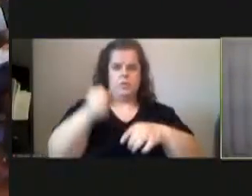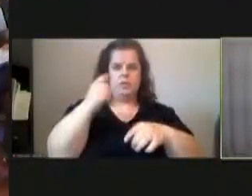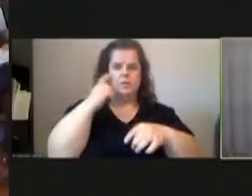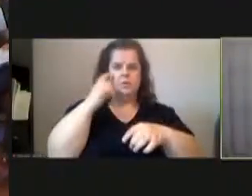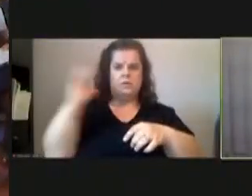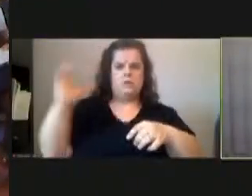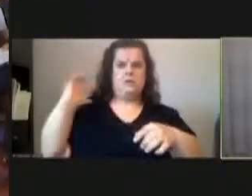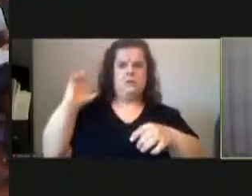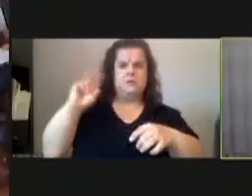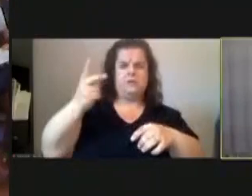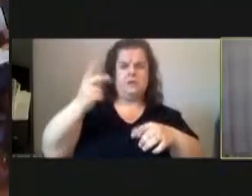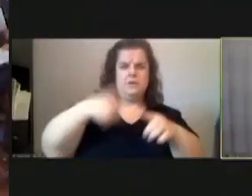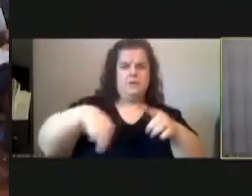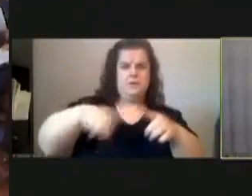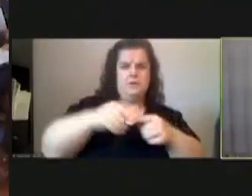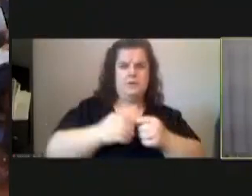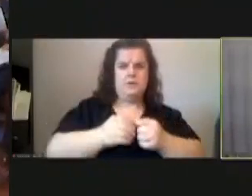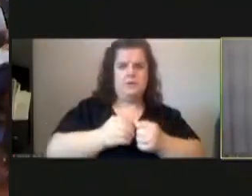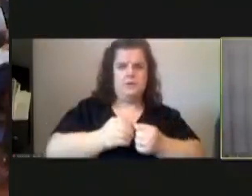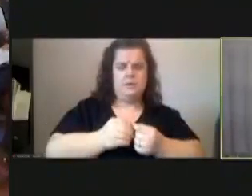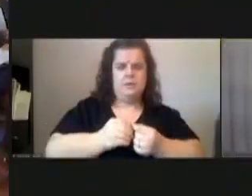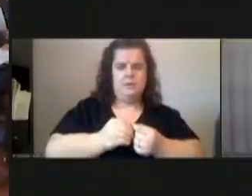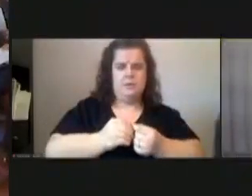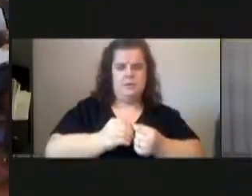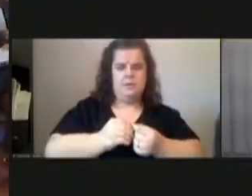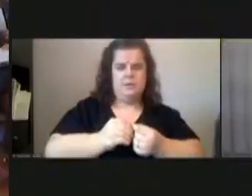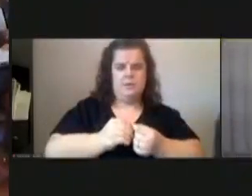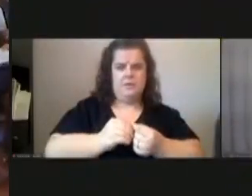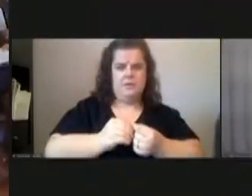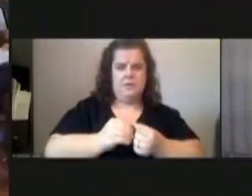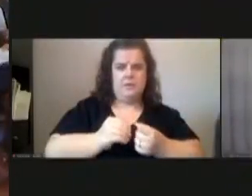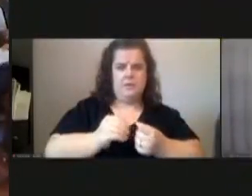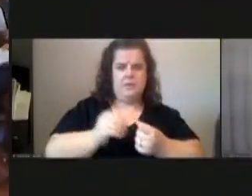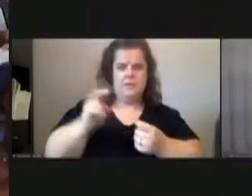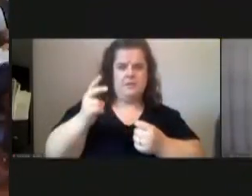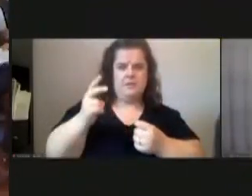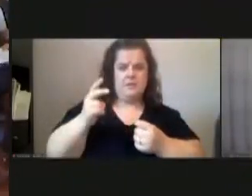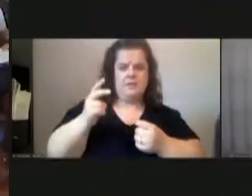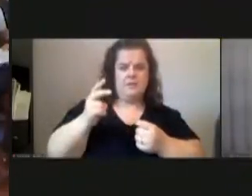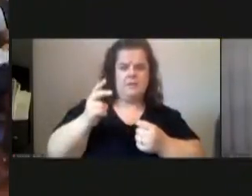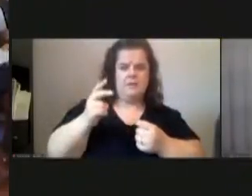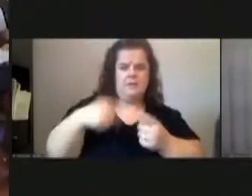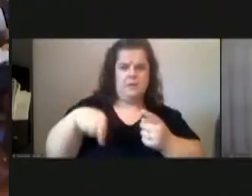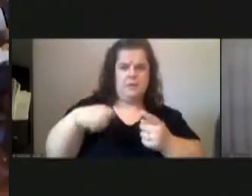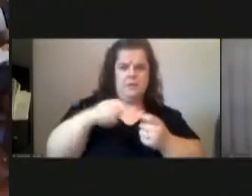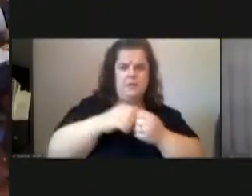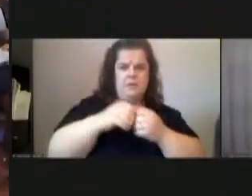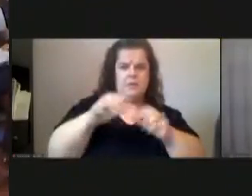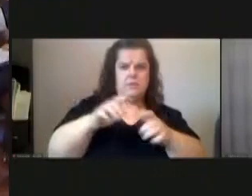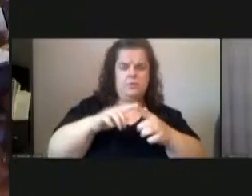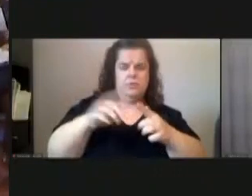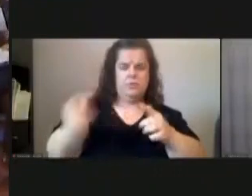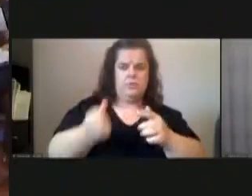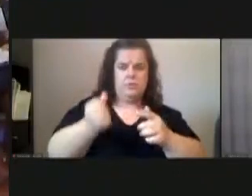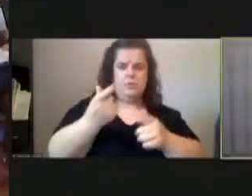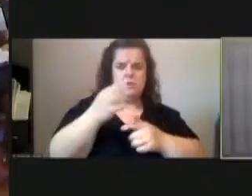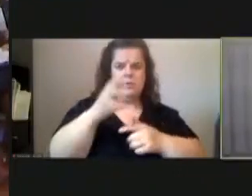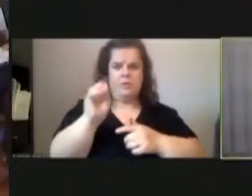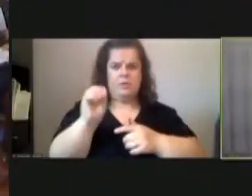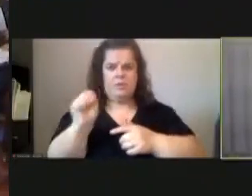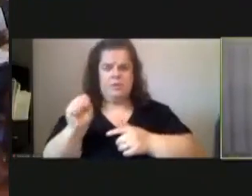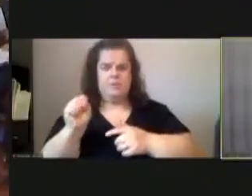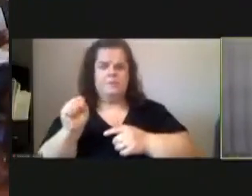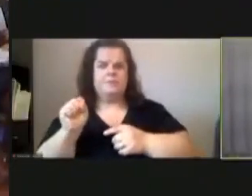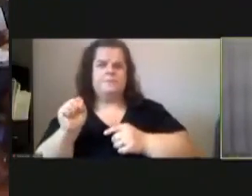chair second round second round on the motion to hold for a public hearing councilwoman gross yes